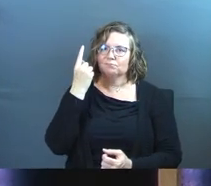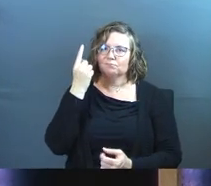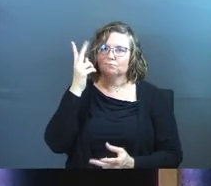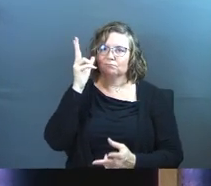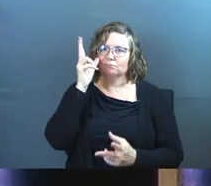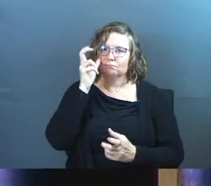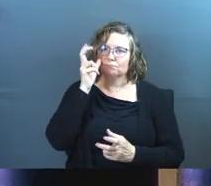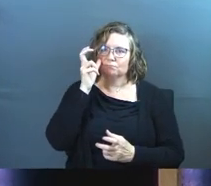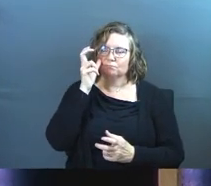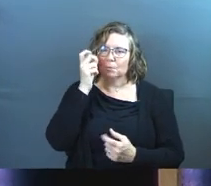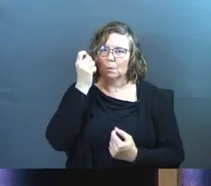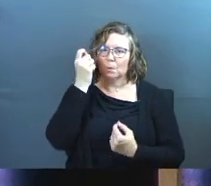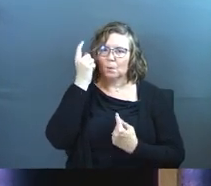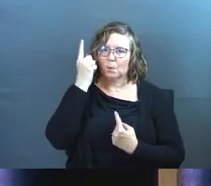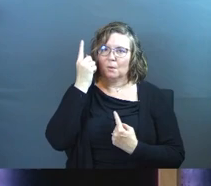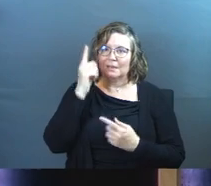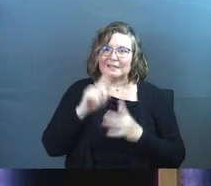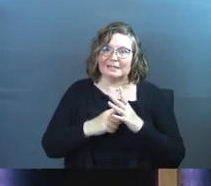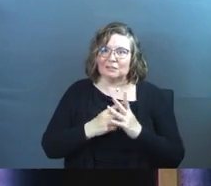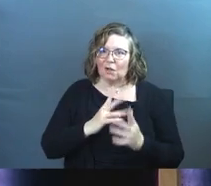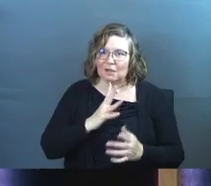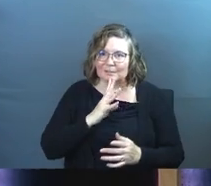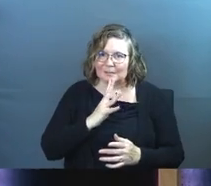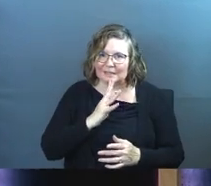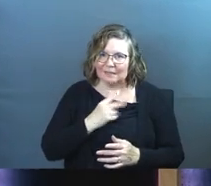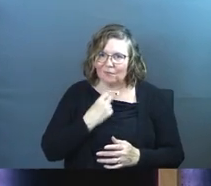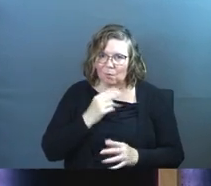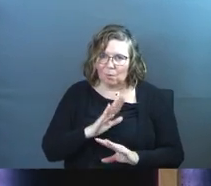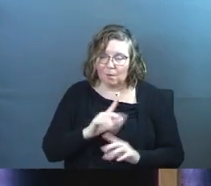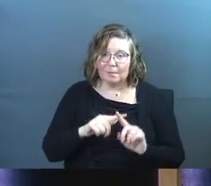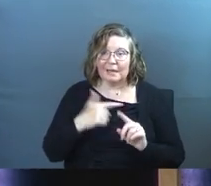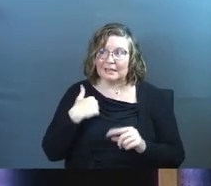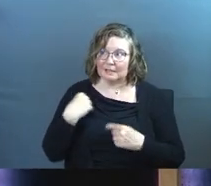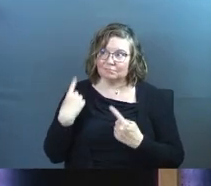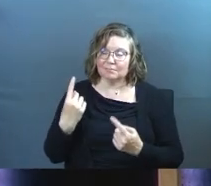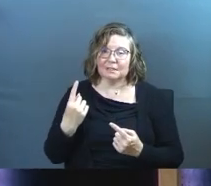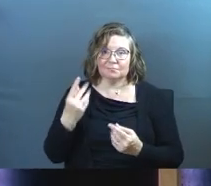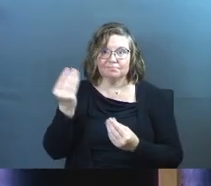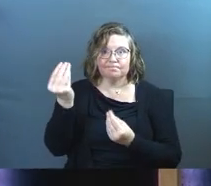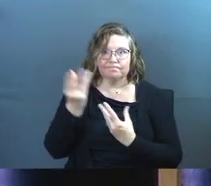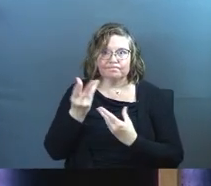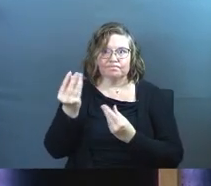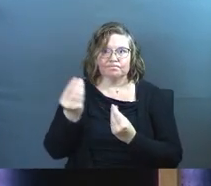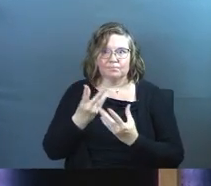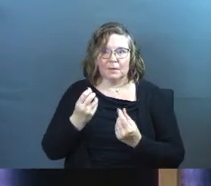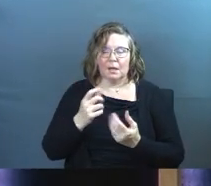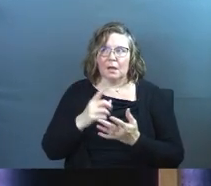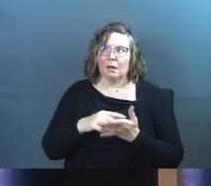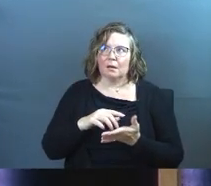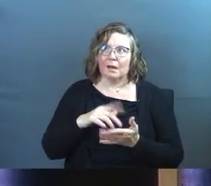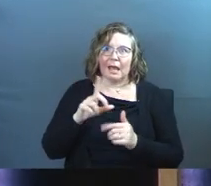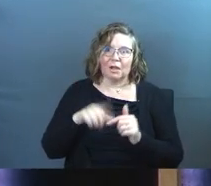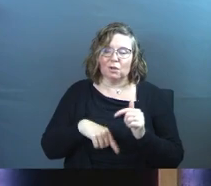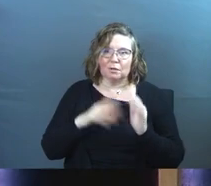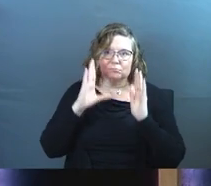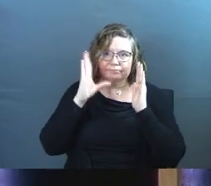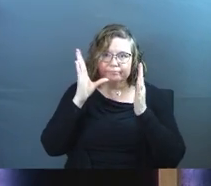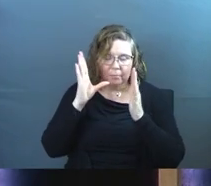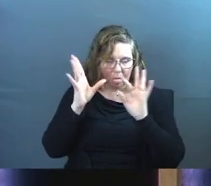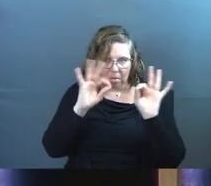And it wasn't that he started speaking. It was that he had been speaking. And I couldn't hear.